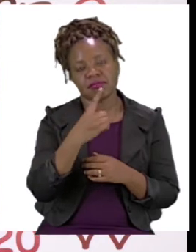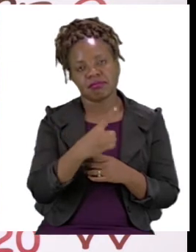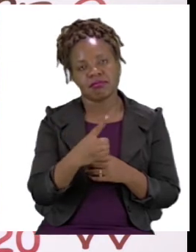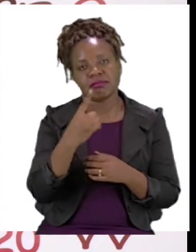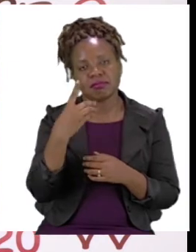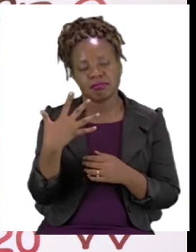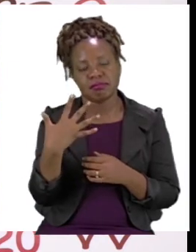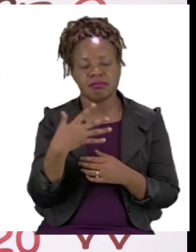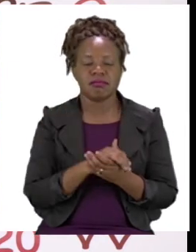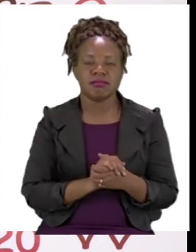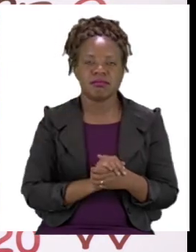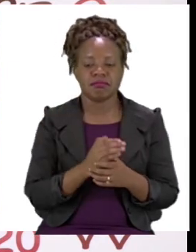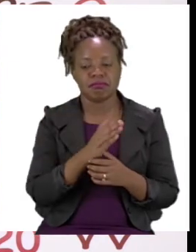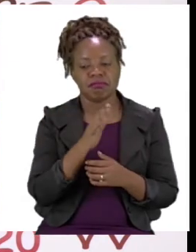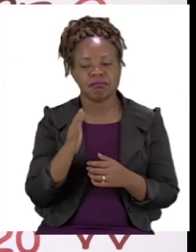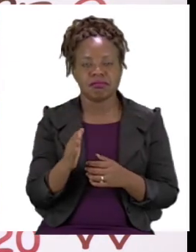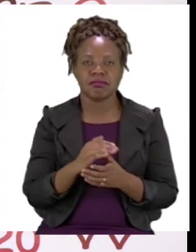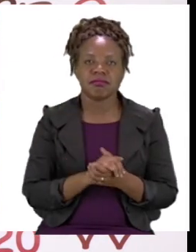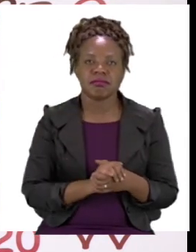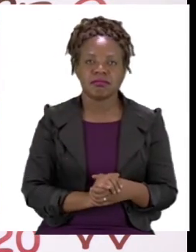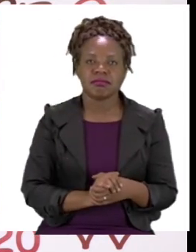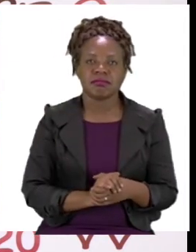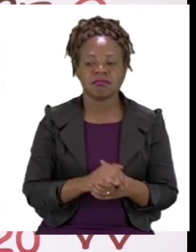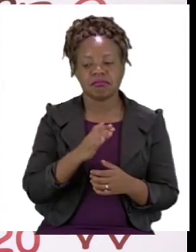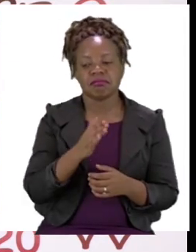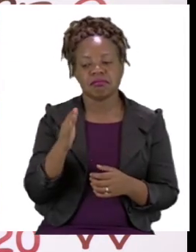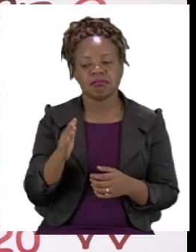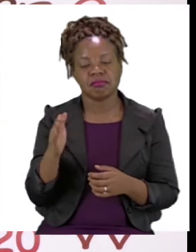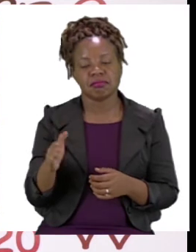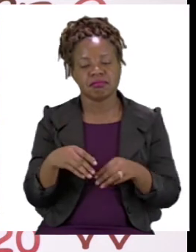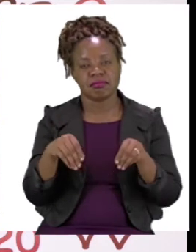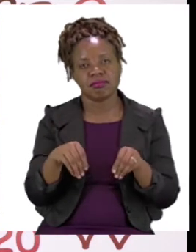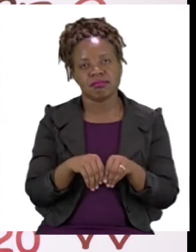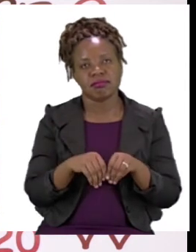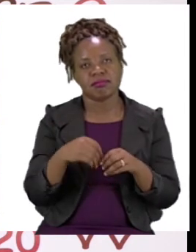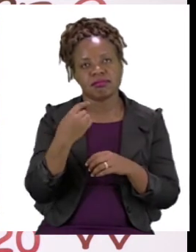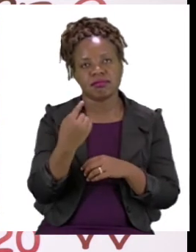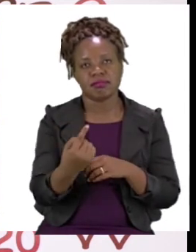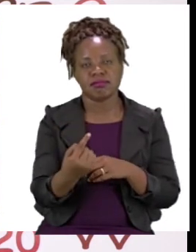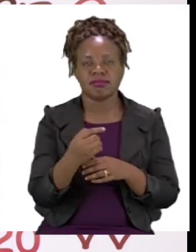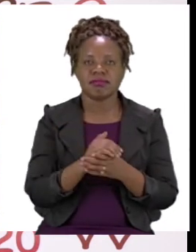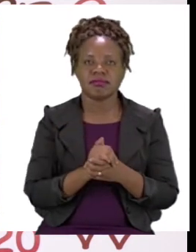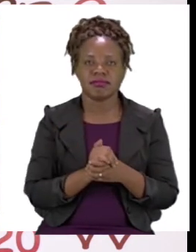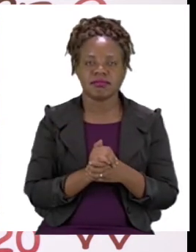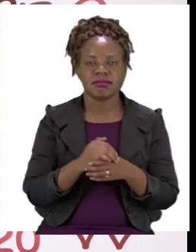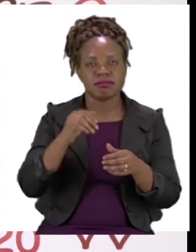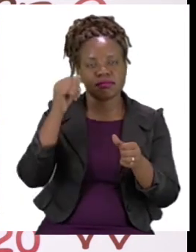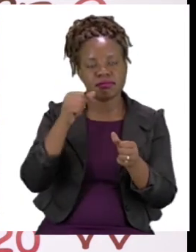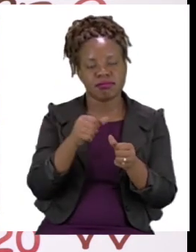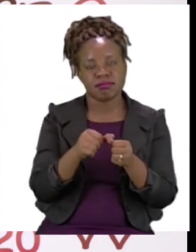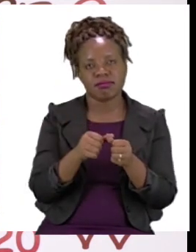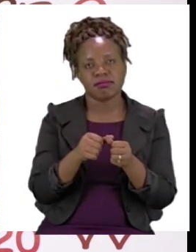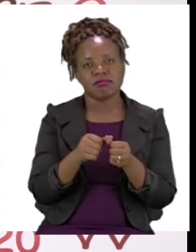in the next carriage. And the rest of them you are going to do by yourself. Remember, you can